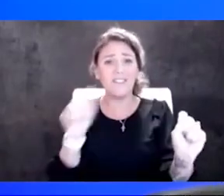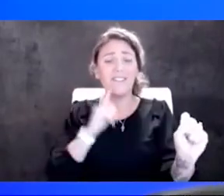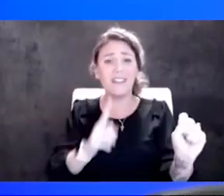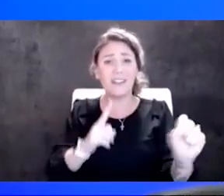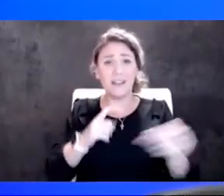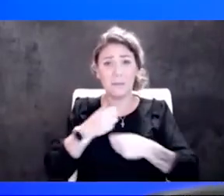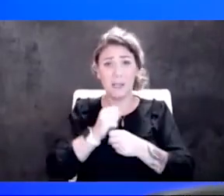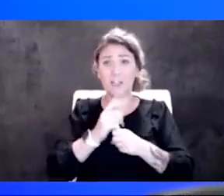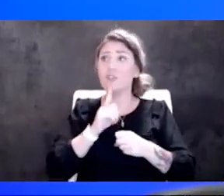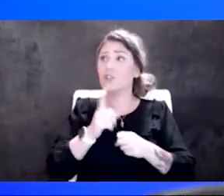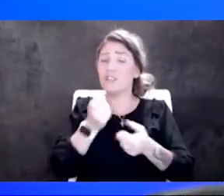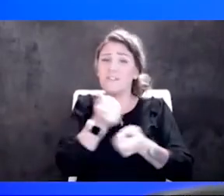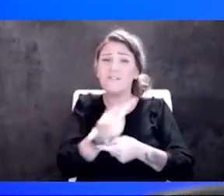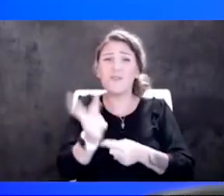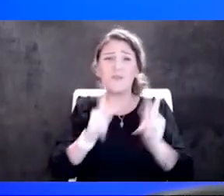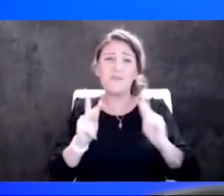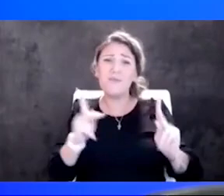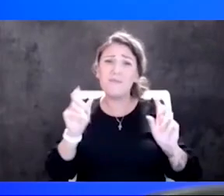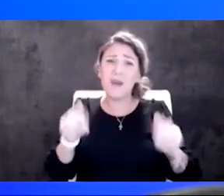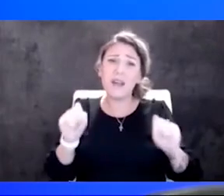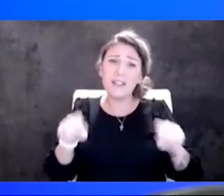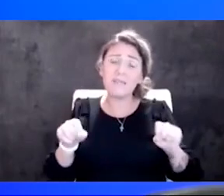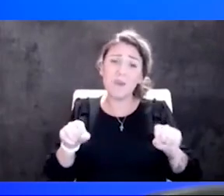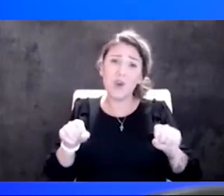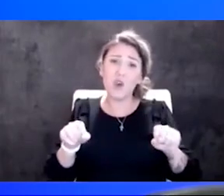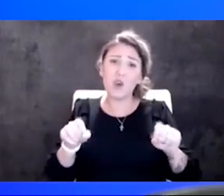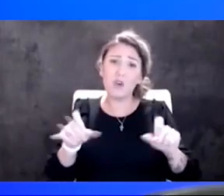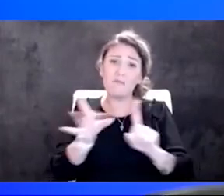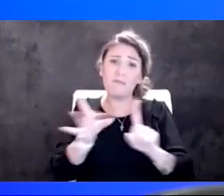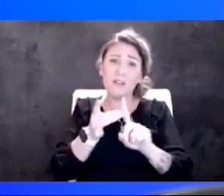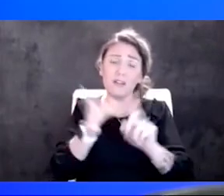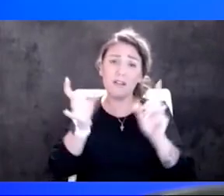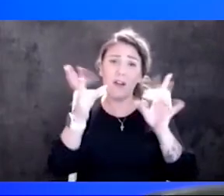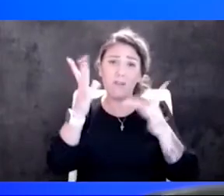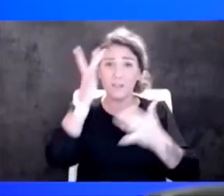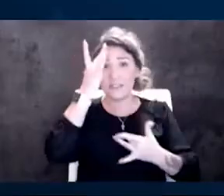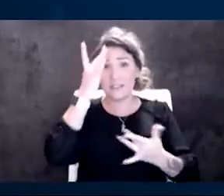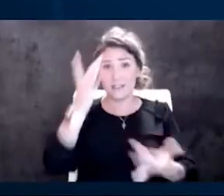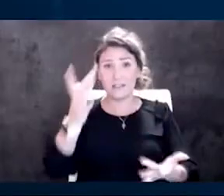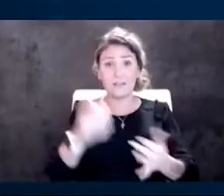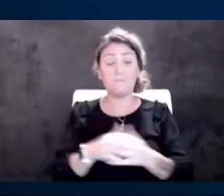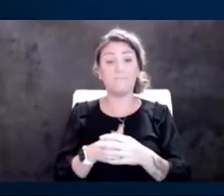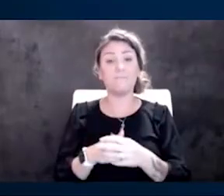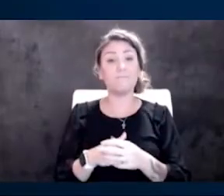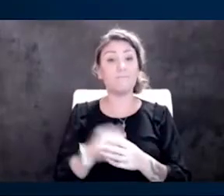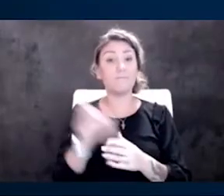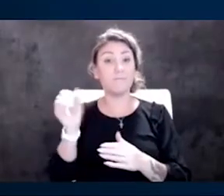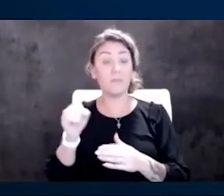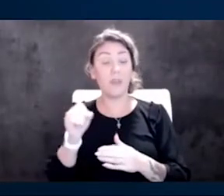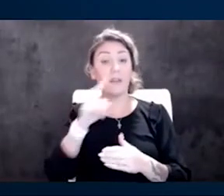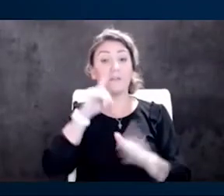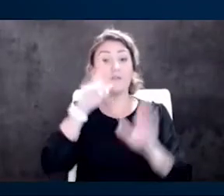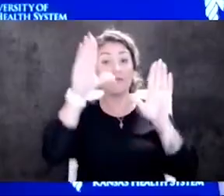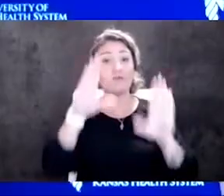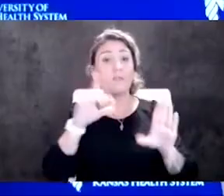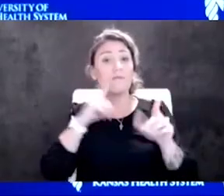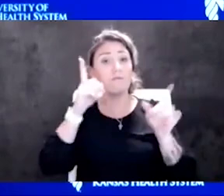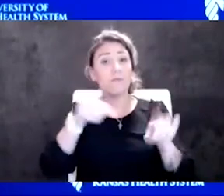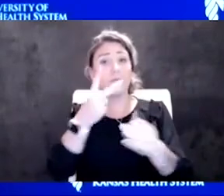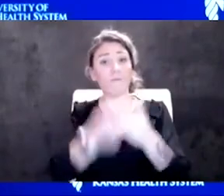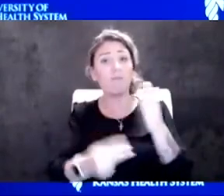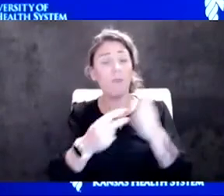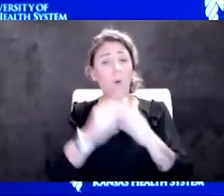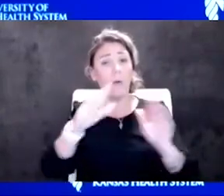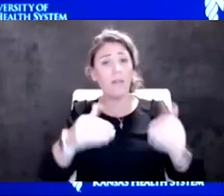of people as possible get this awful disease. Yeah, I think that's great. I agree with both of our guests here. know, looking at it